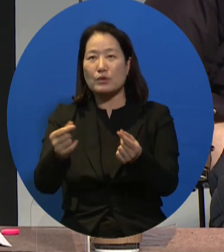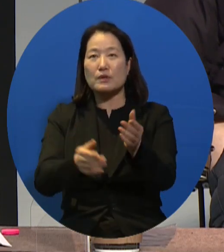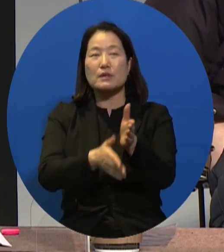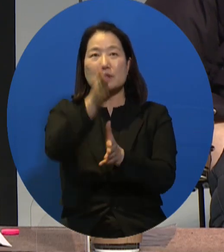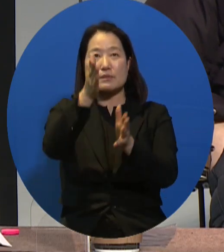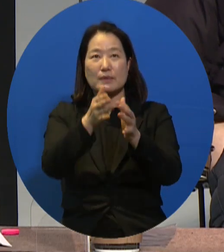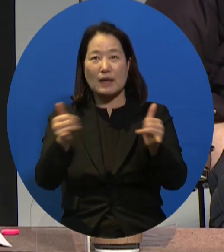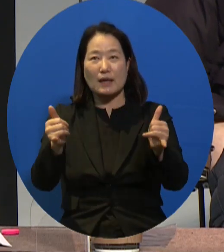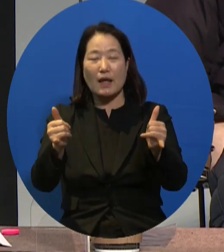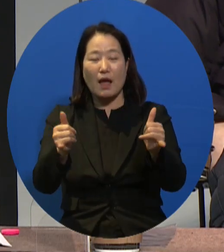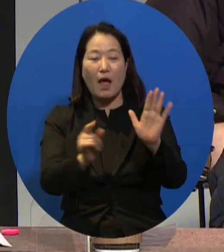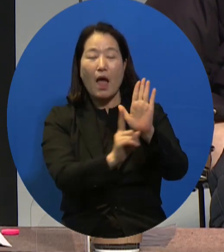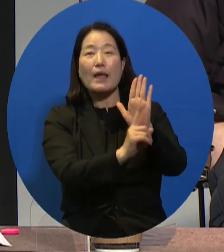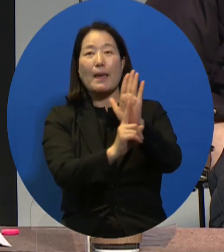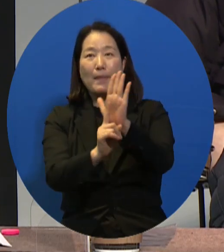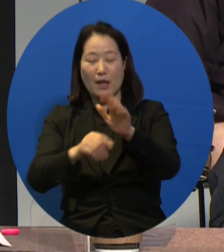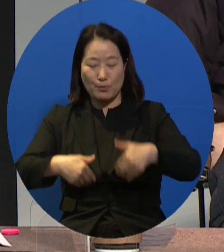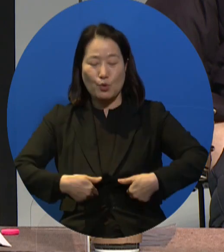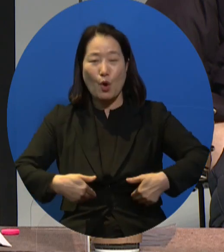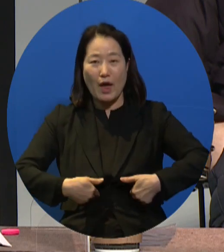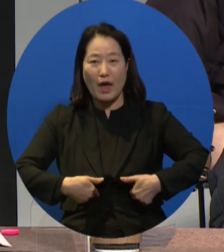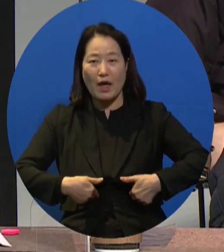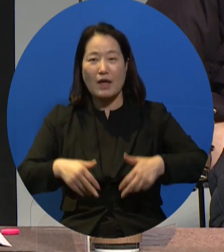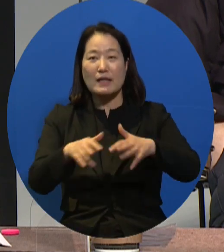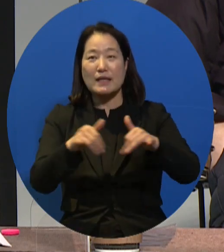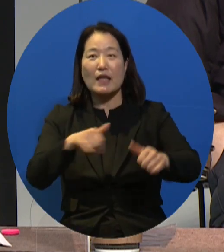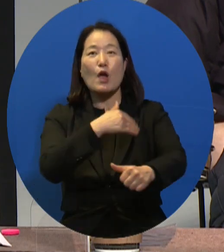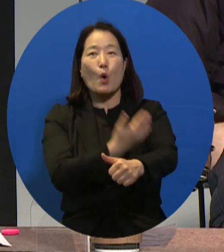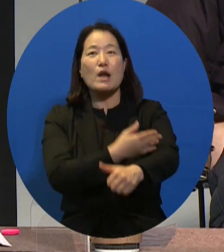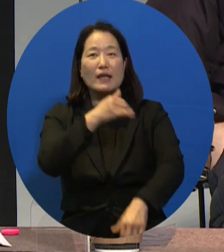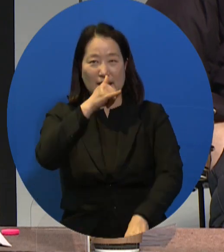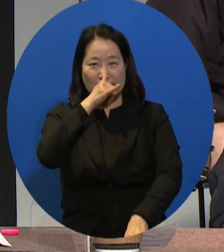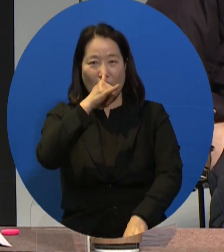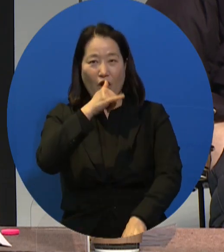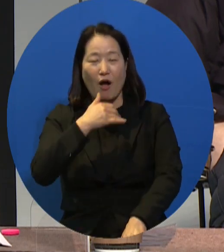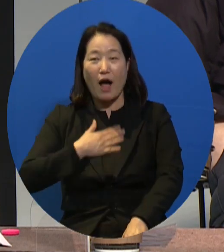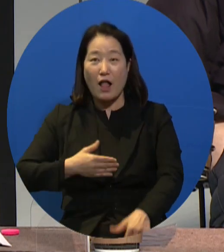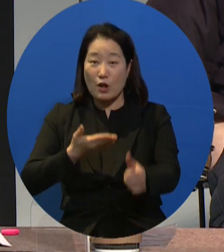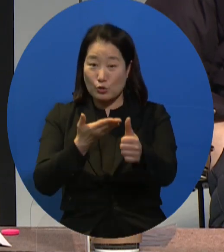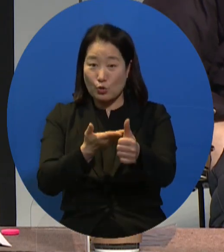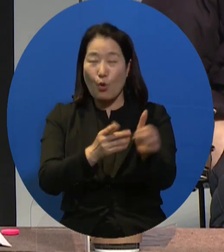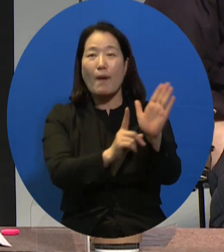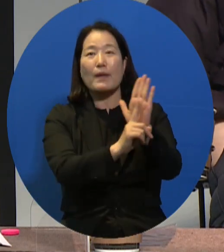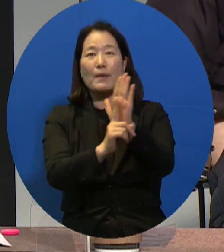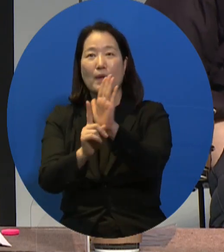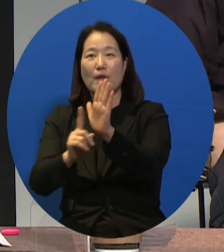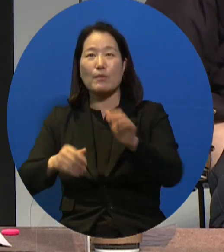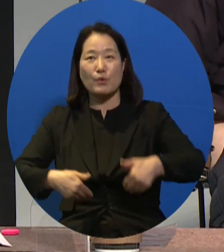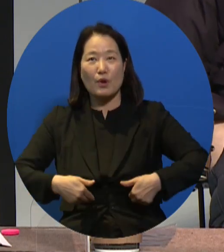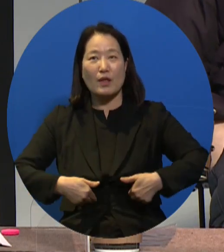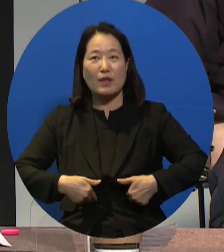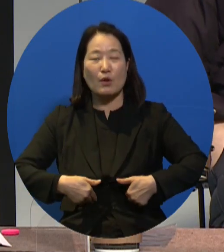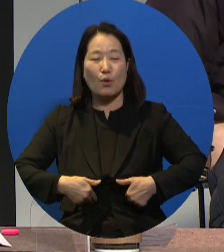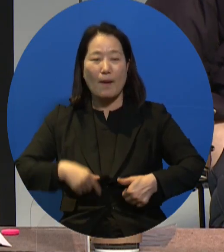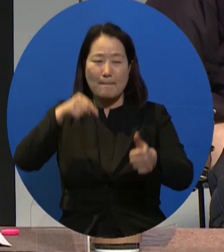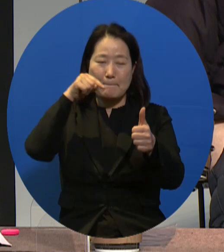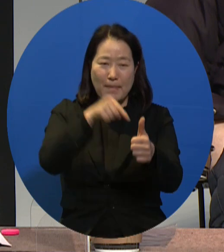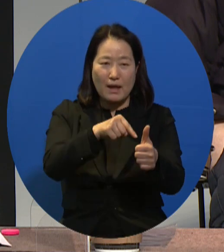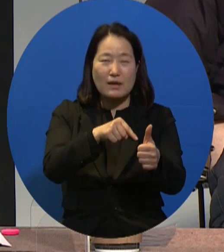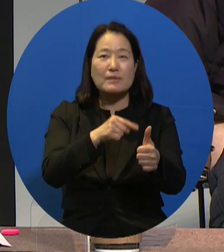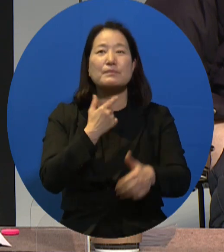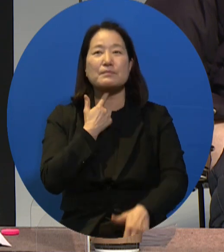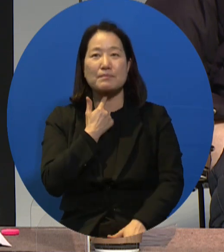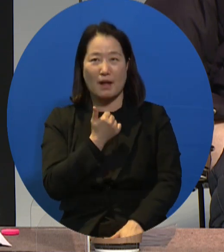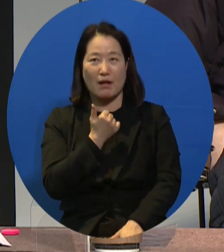of disabled persons for government officials and parliamentarians and the media and general public.